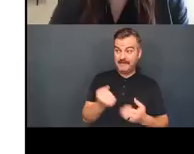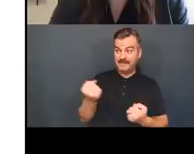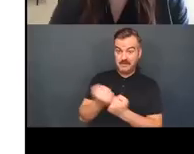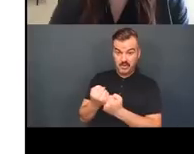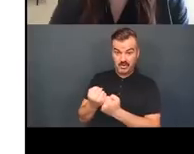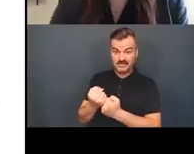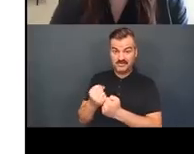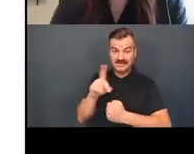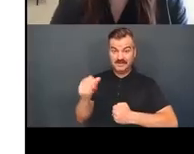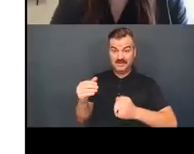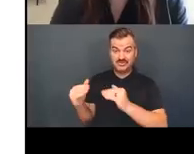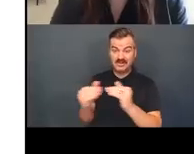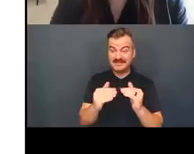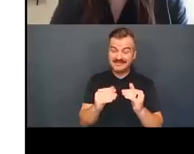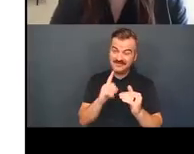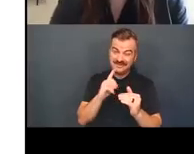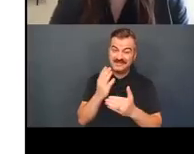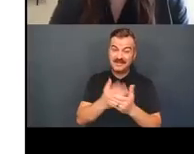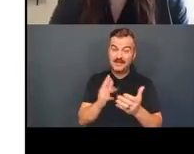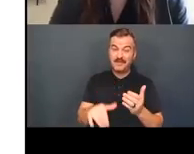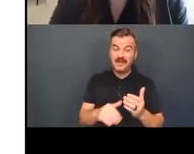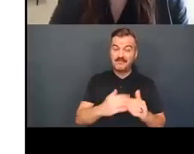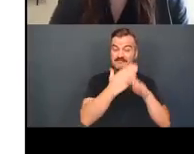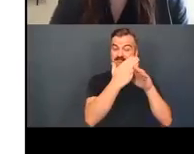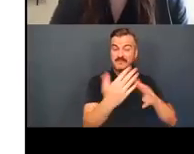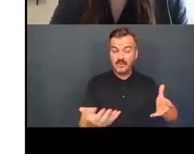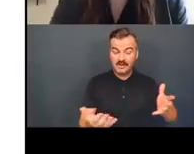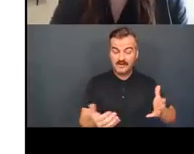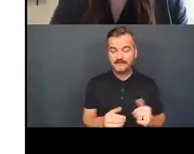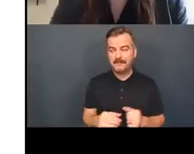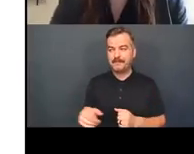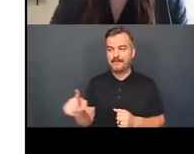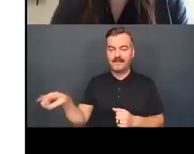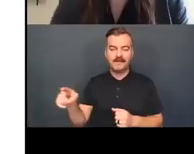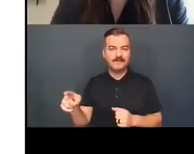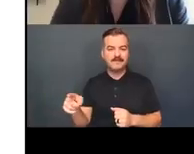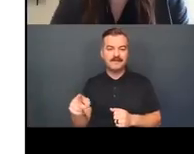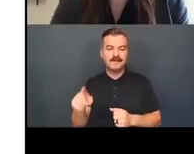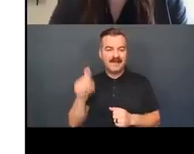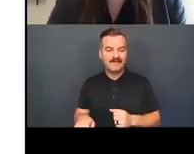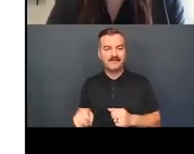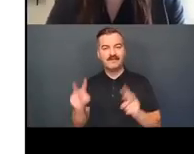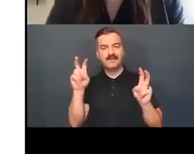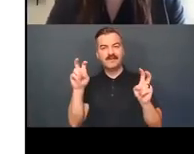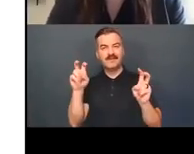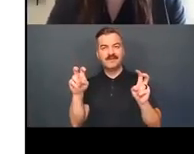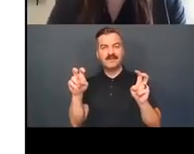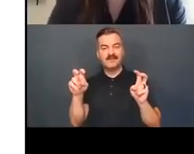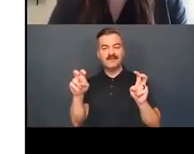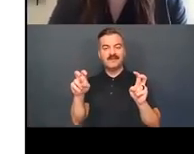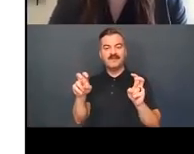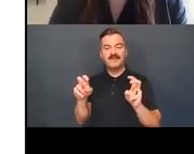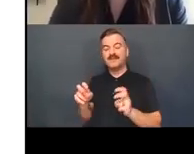justice, however, is routinely undermined. Telemedicine users are often expected to graduate from their use of self